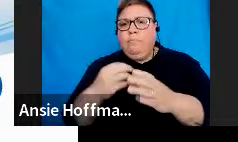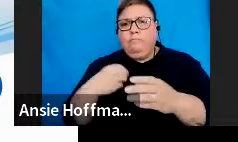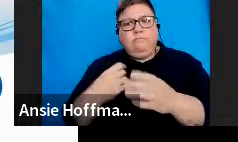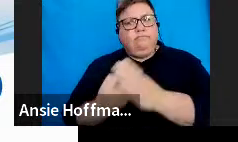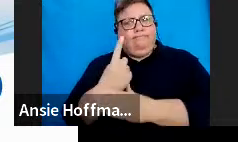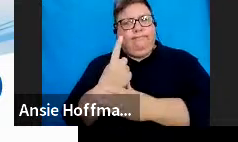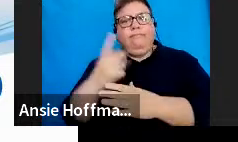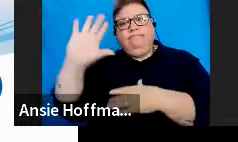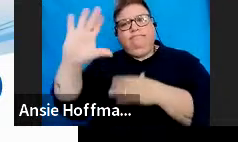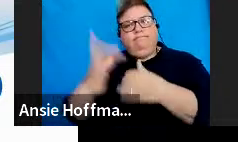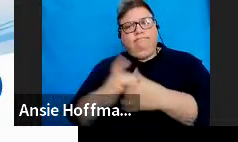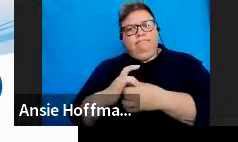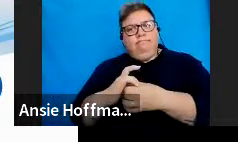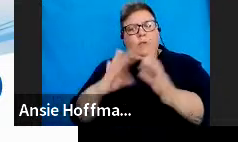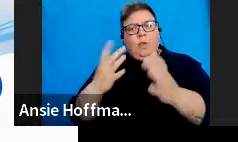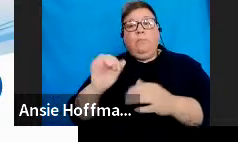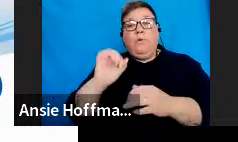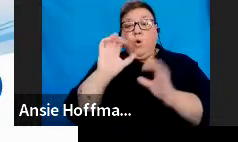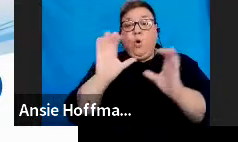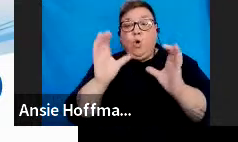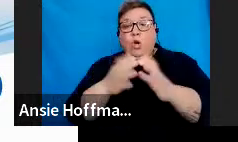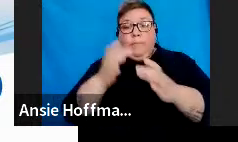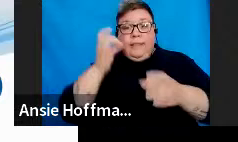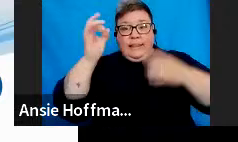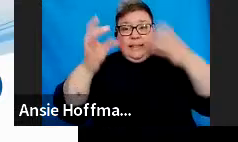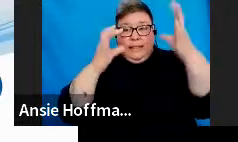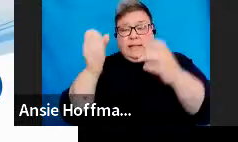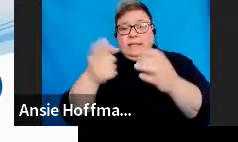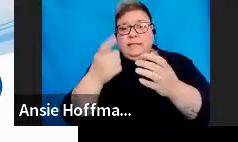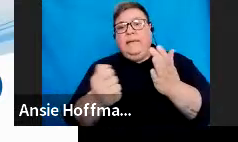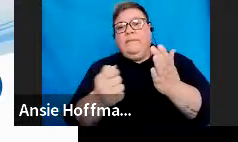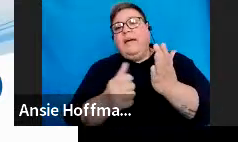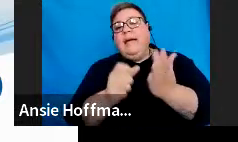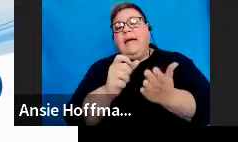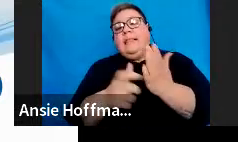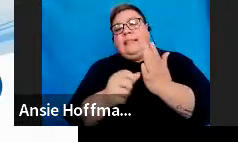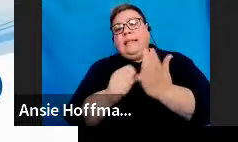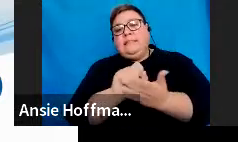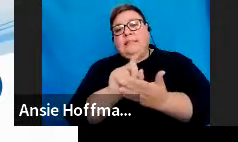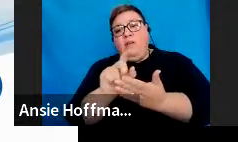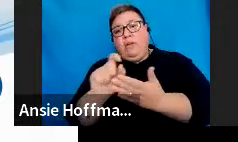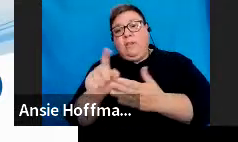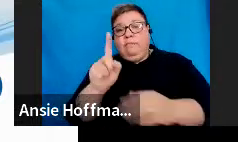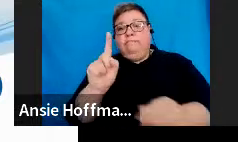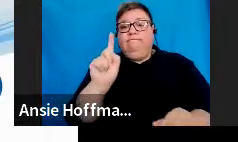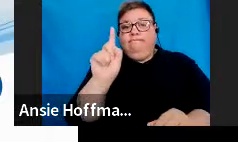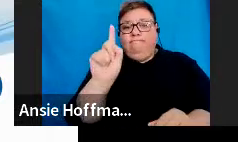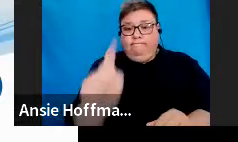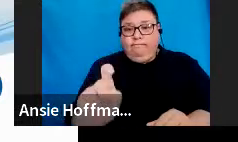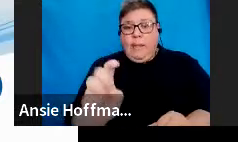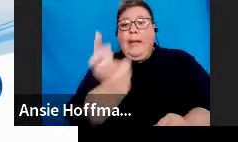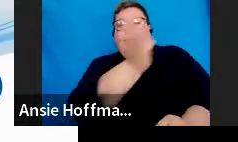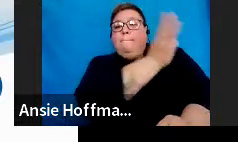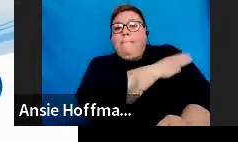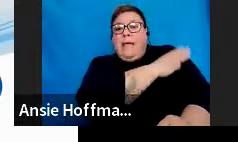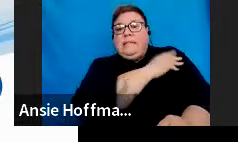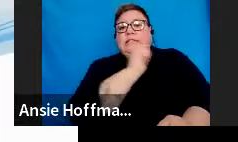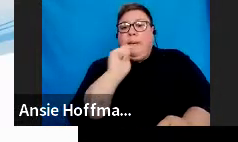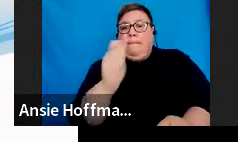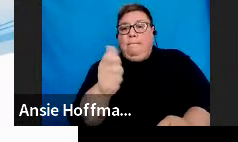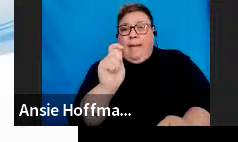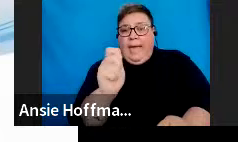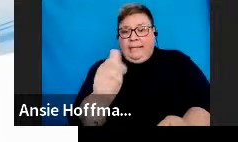In the group details, you've got your tax directive groups. You're going to click on the manage payers hyperlink.